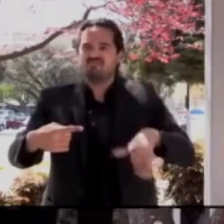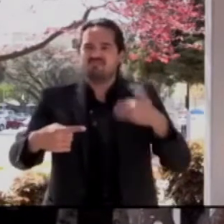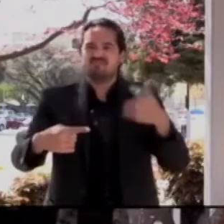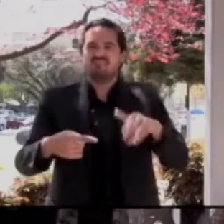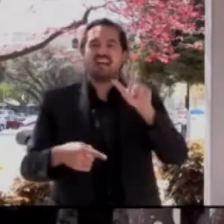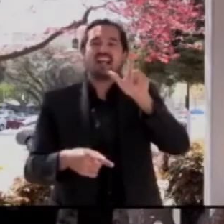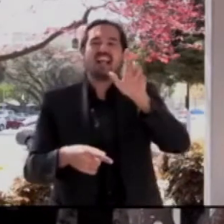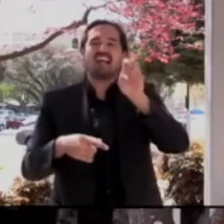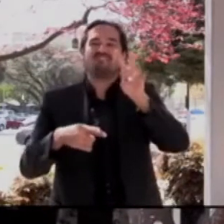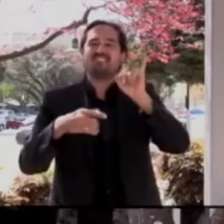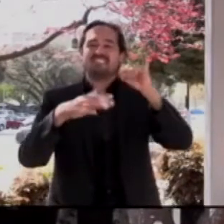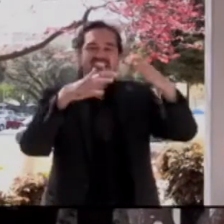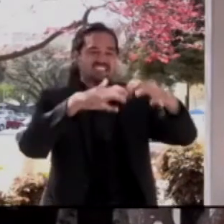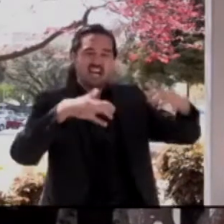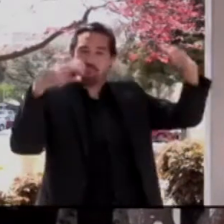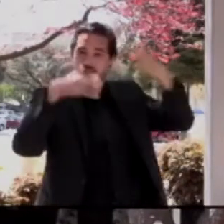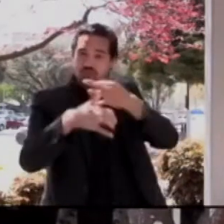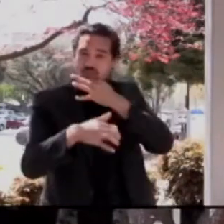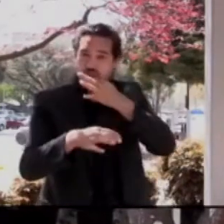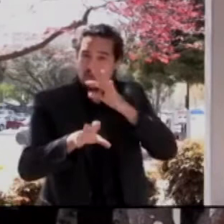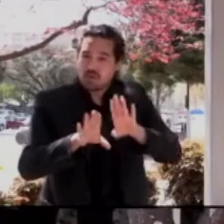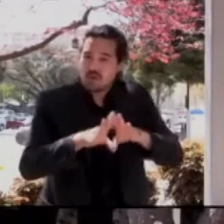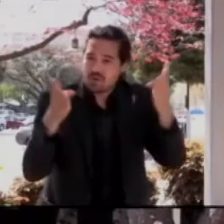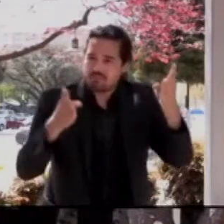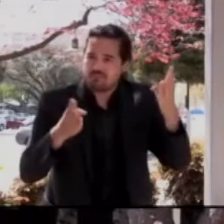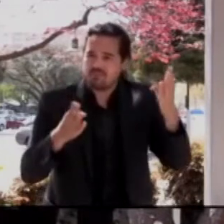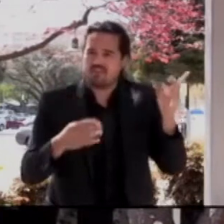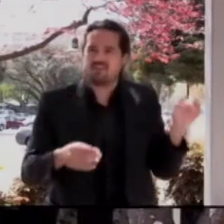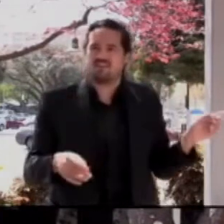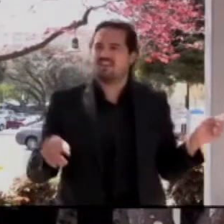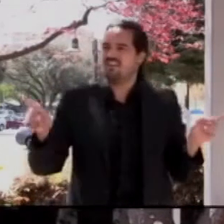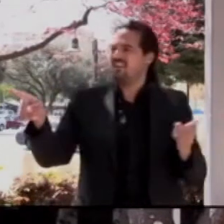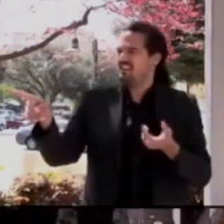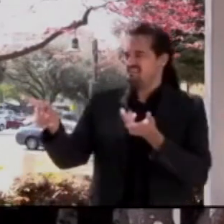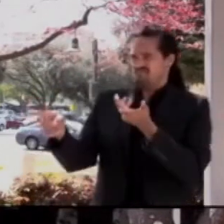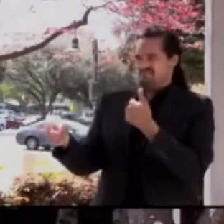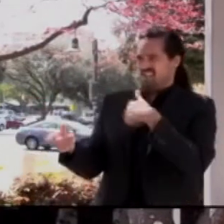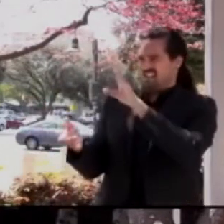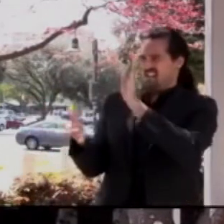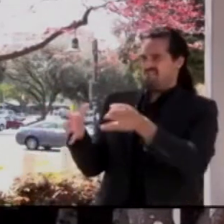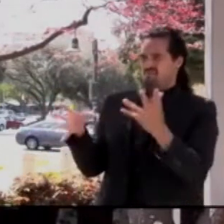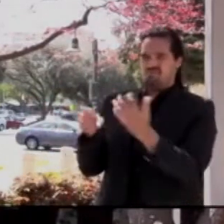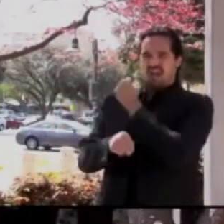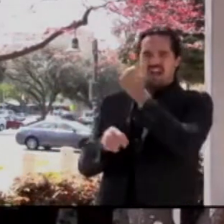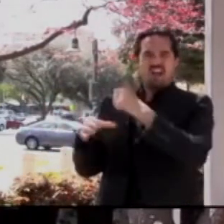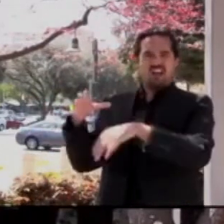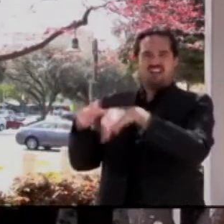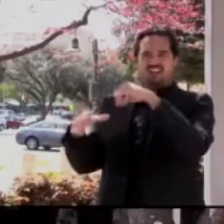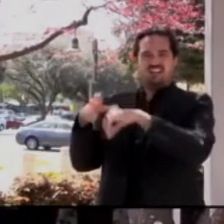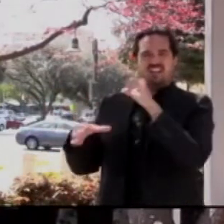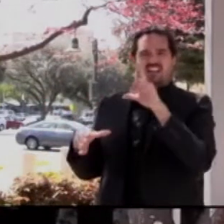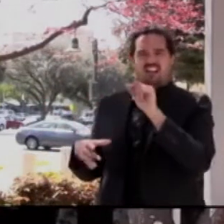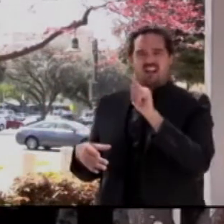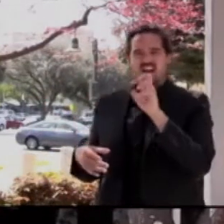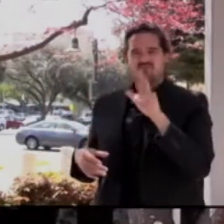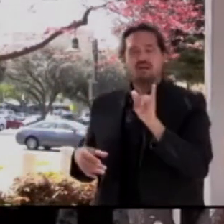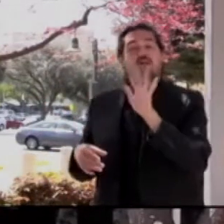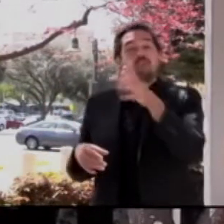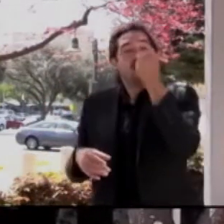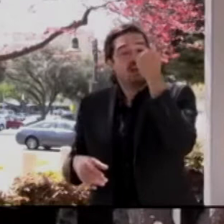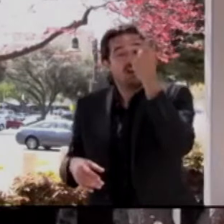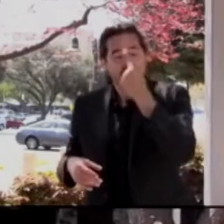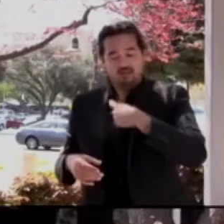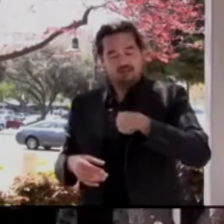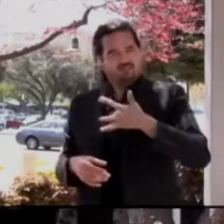Well, I've never won a lottery before. We're really very, very happy. And we're so excited because